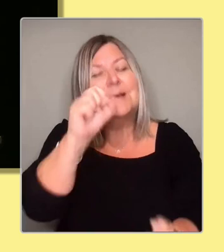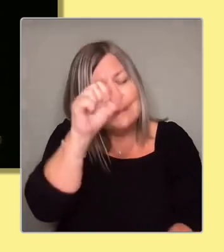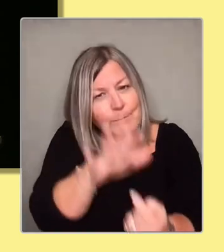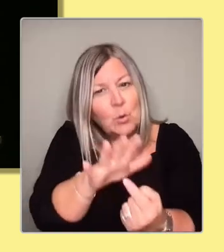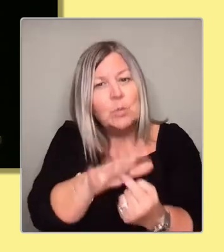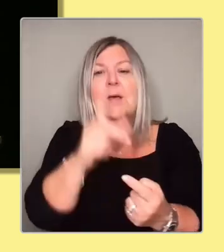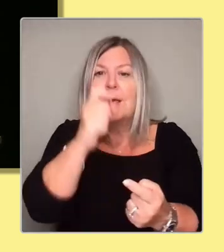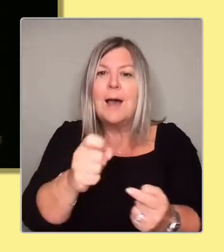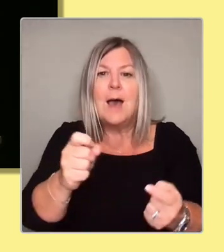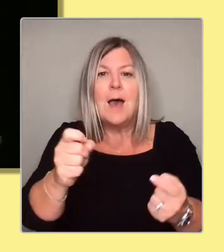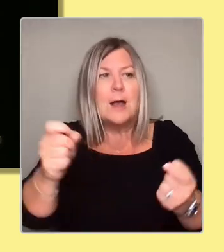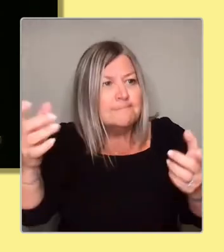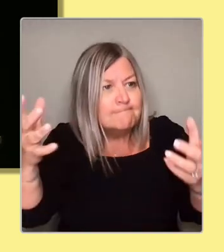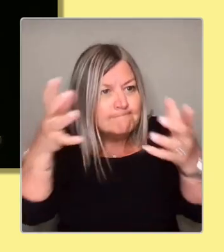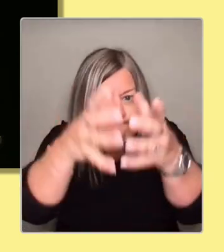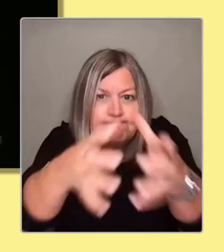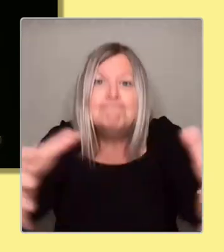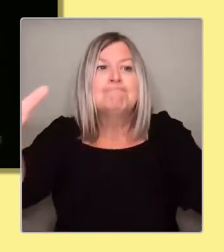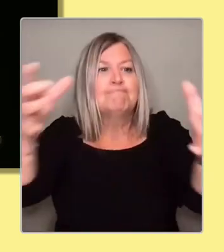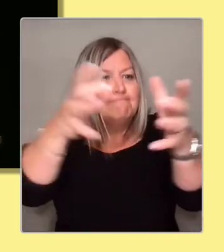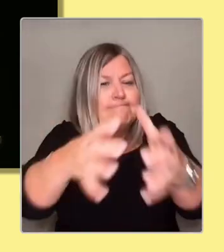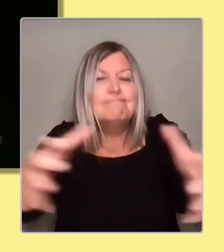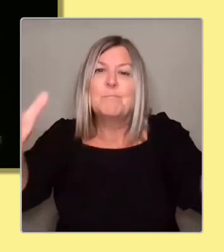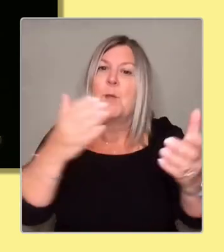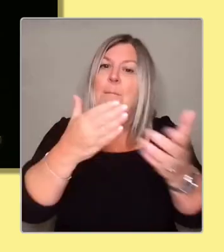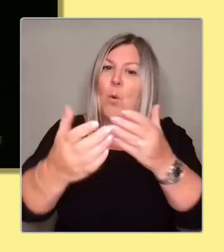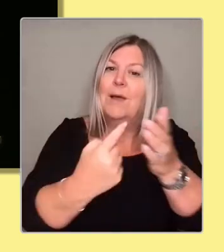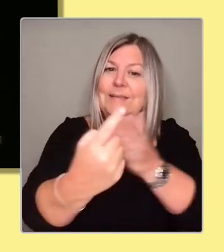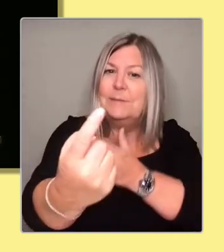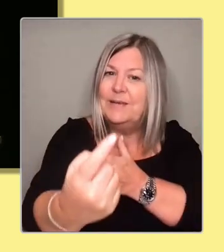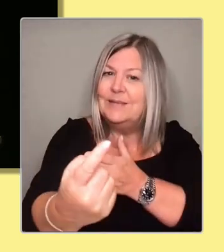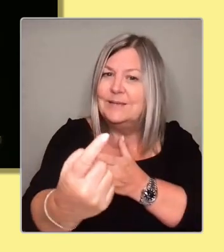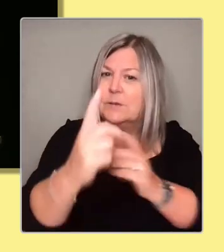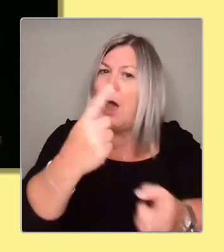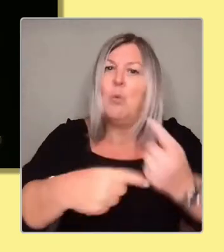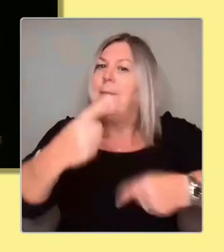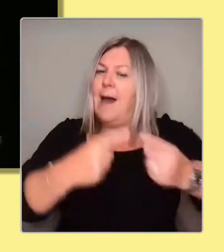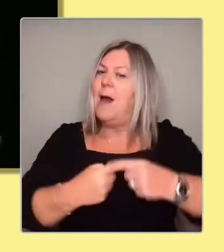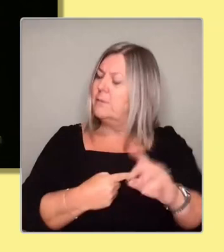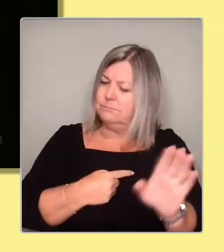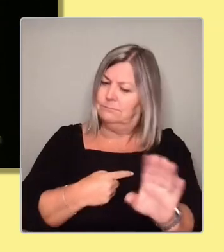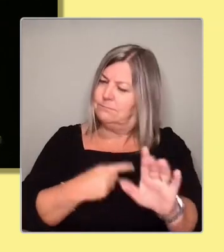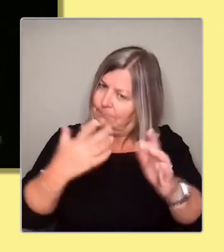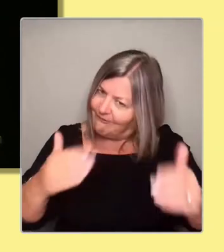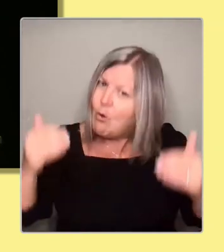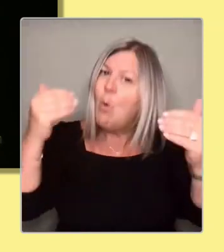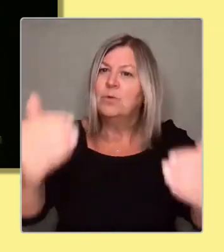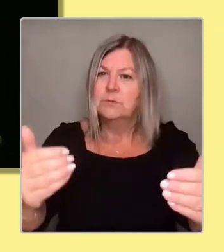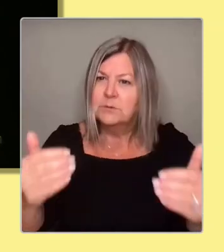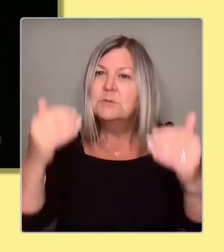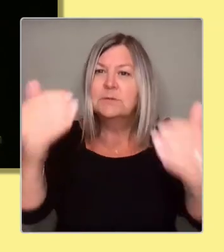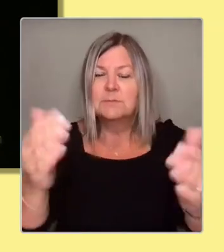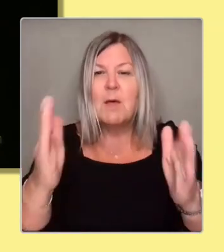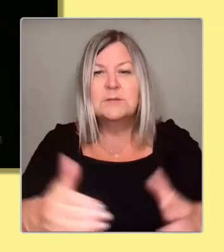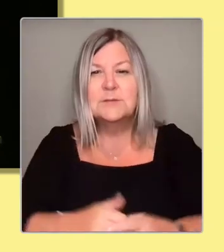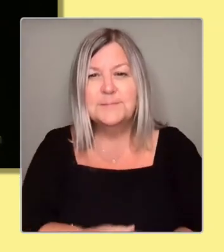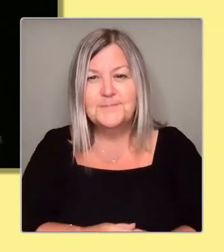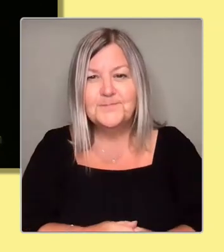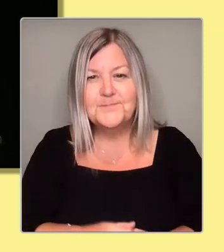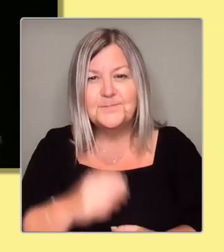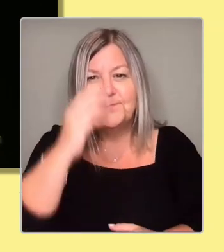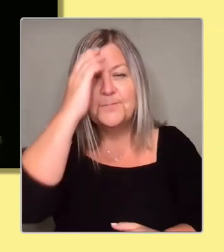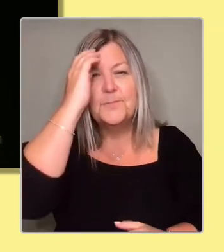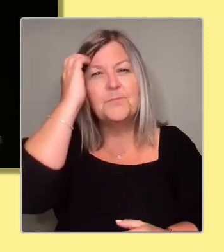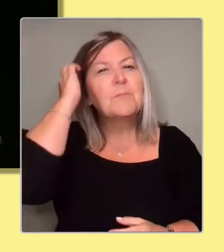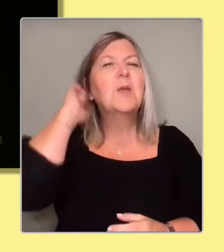backwards. We must go forwards. Under my leadership, I give you another promise that every single election